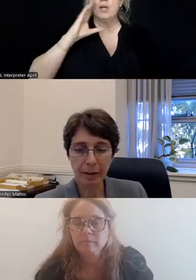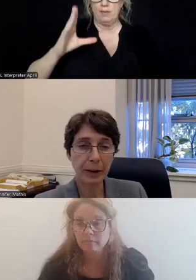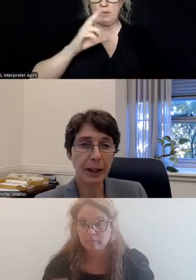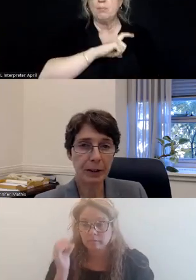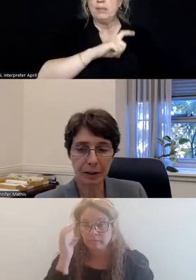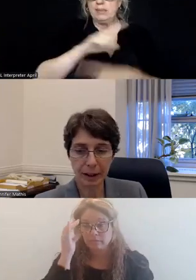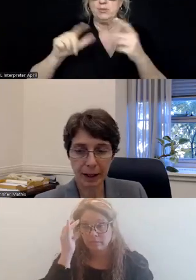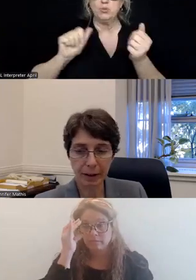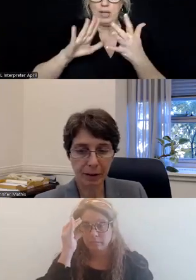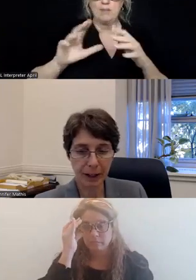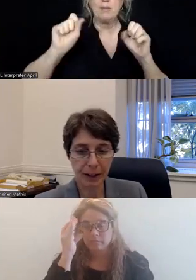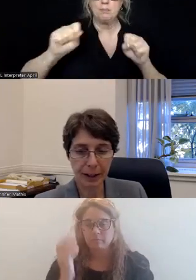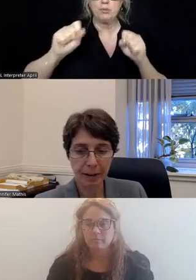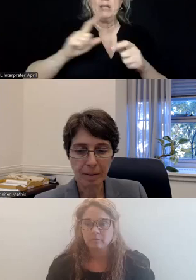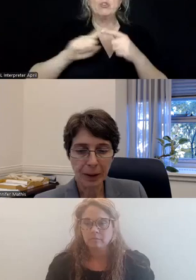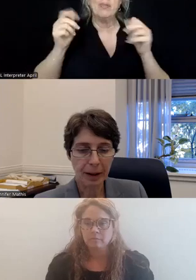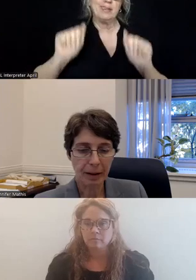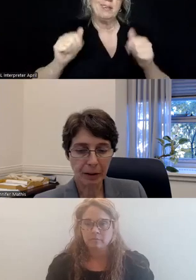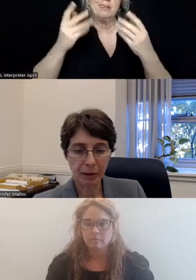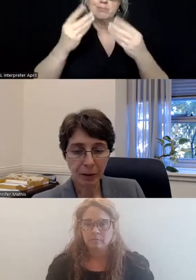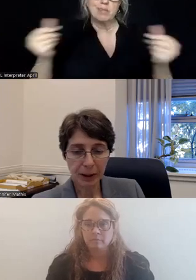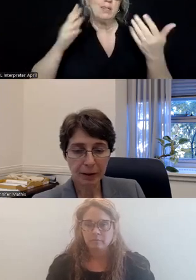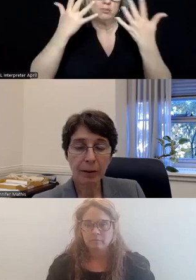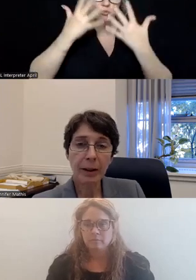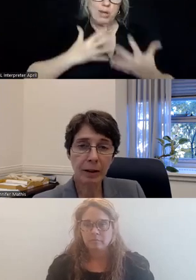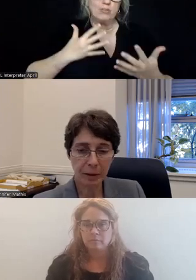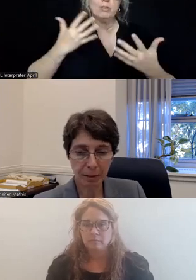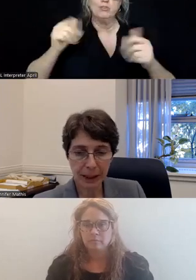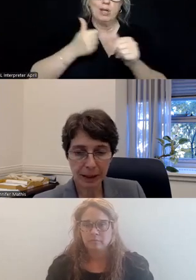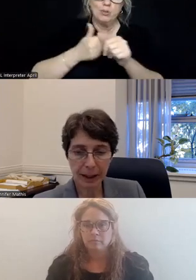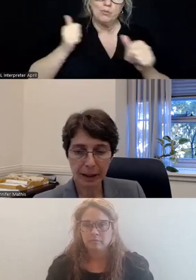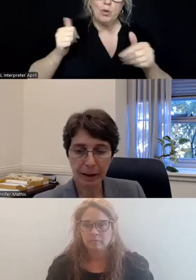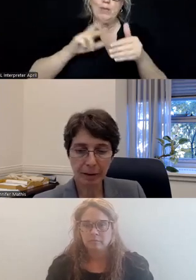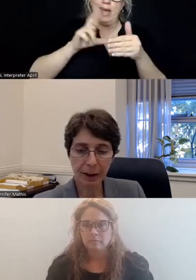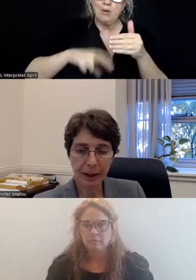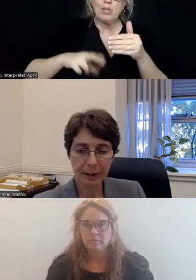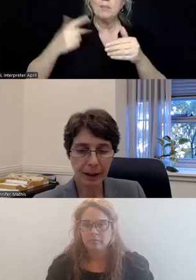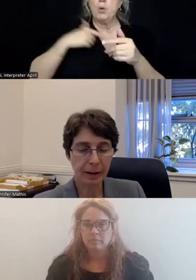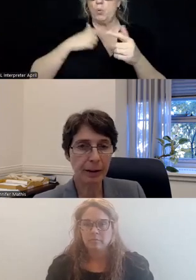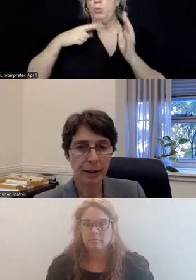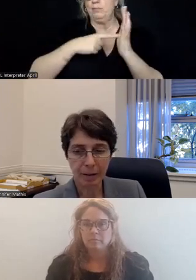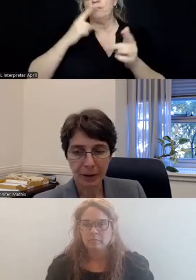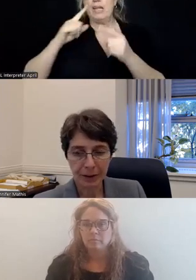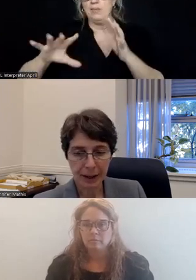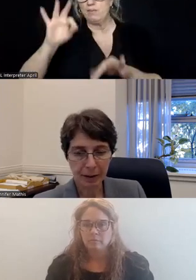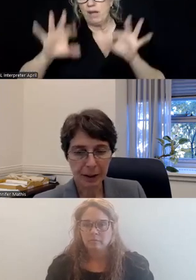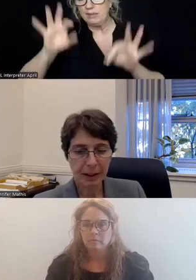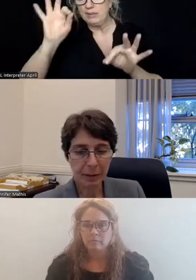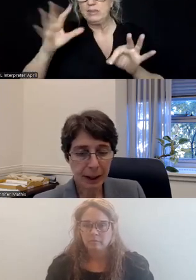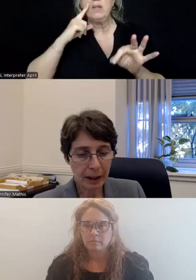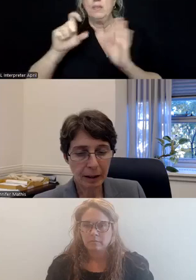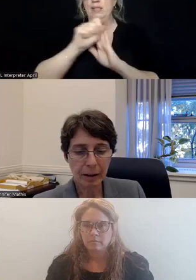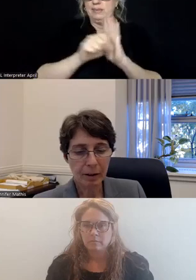that have the potential to end in tragedy. To avoid those outcomes. To we indicated in our findings letter, the